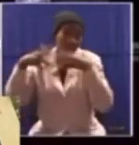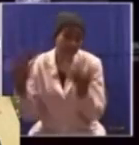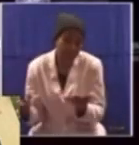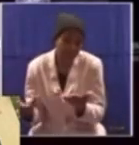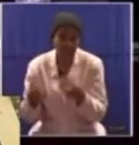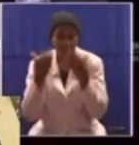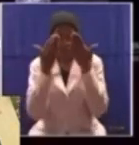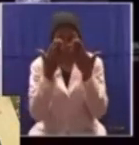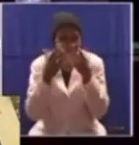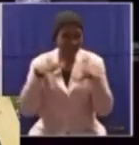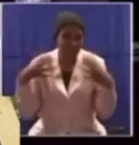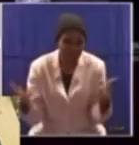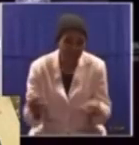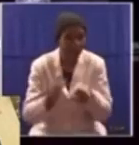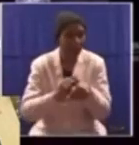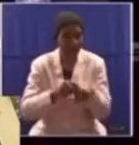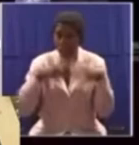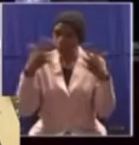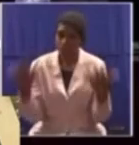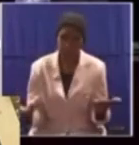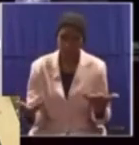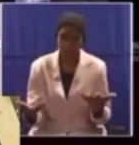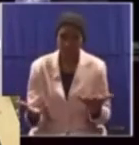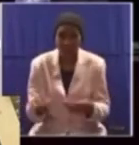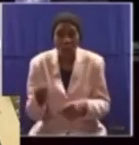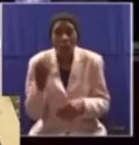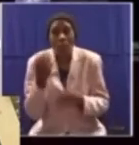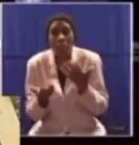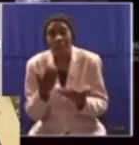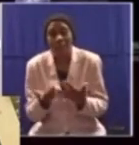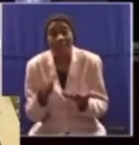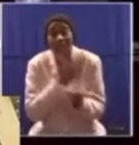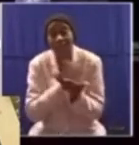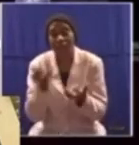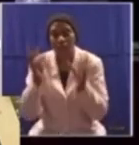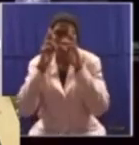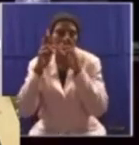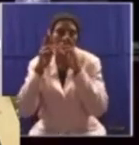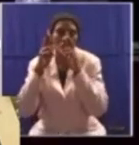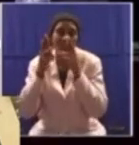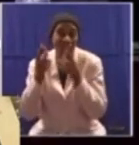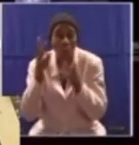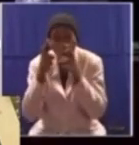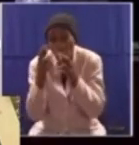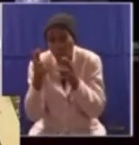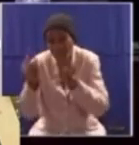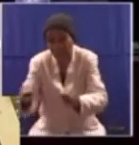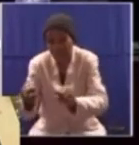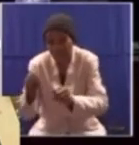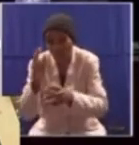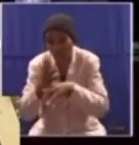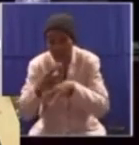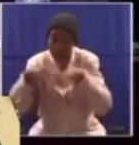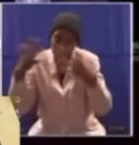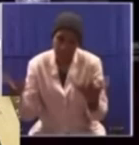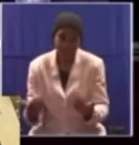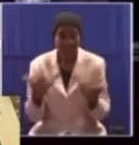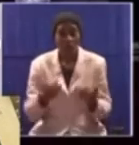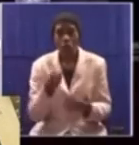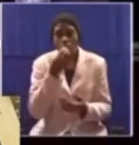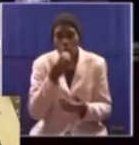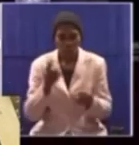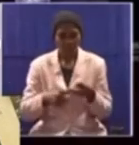is not in education or training or has simply given up on finding employment. The cost of food,